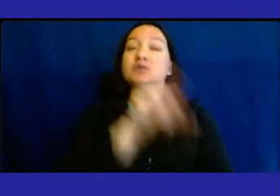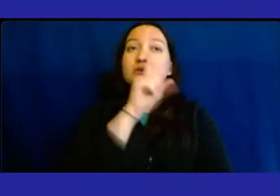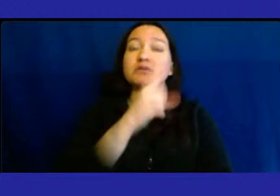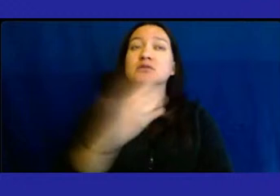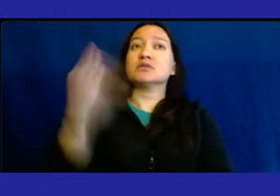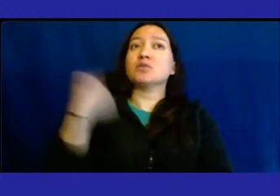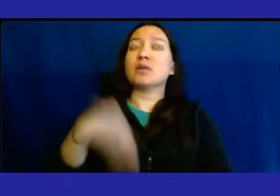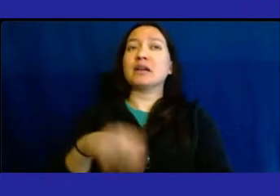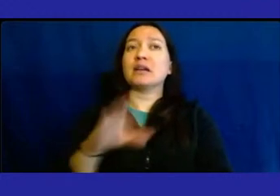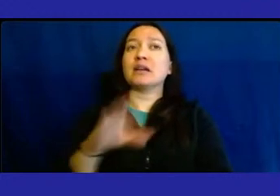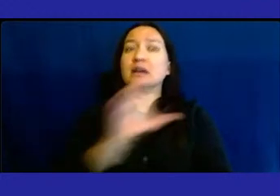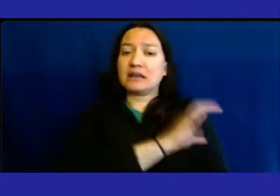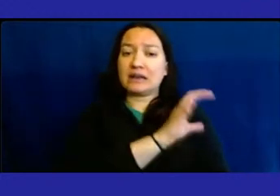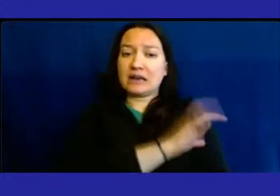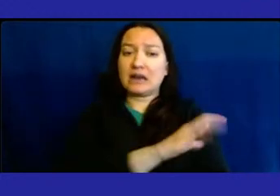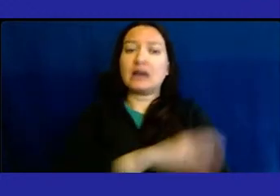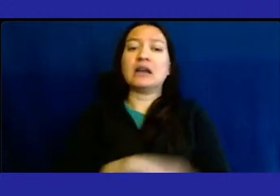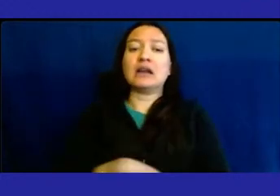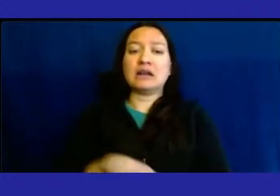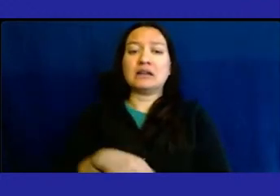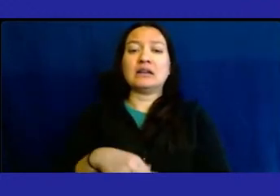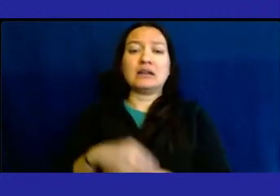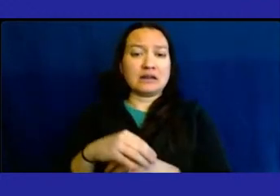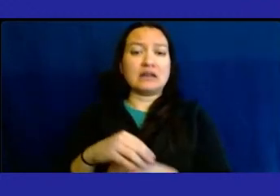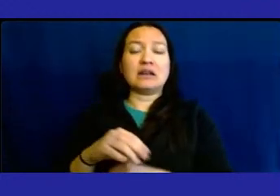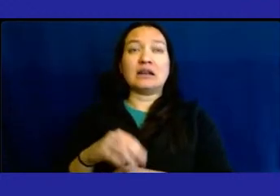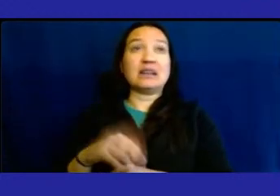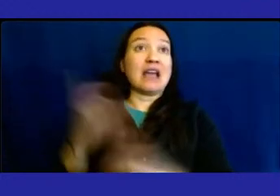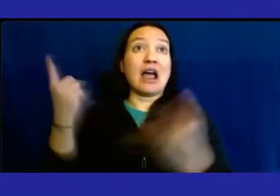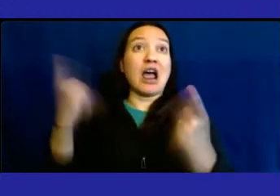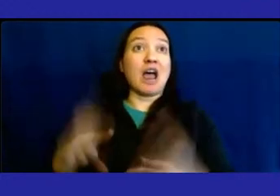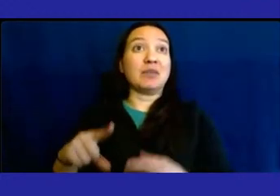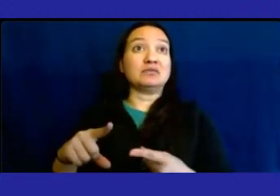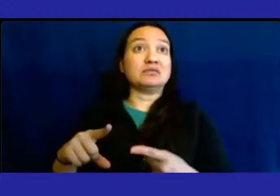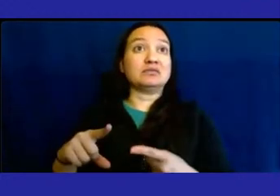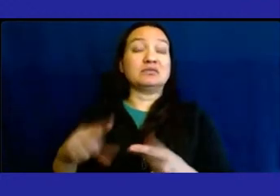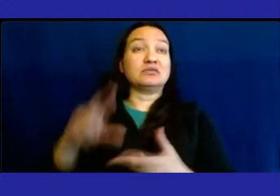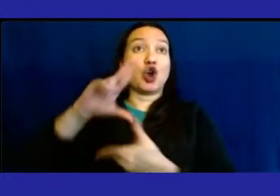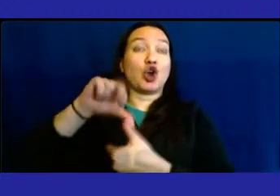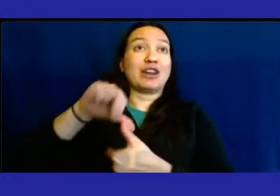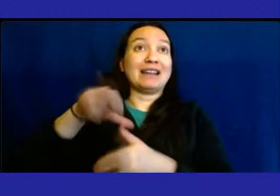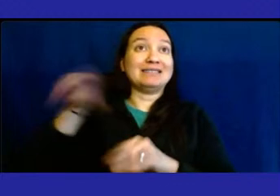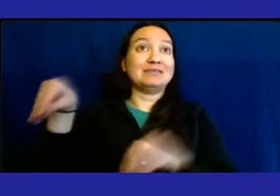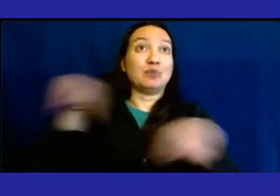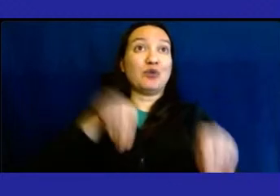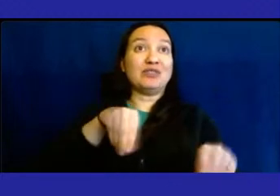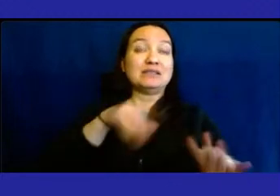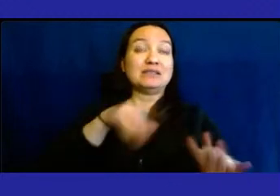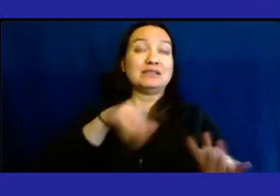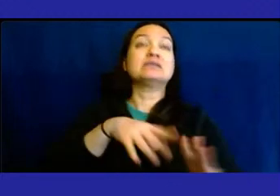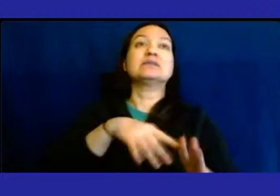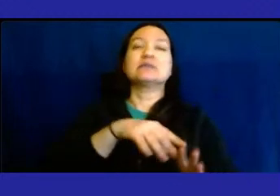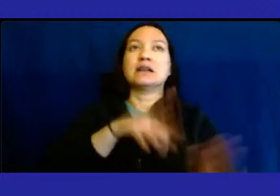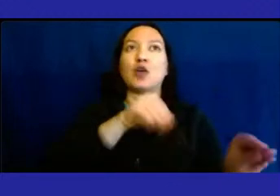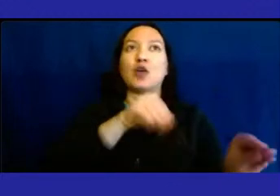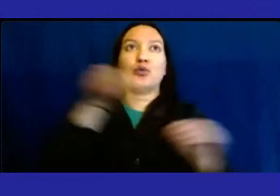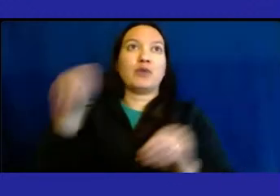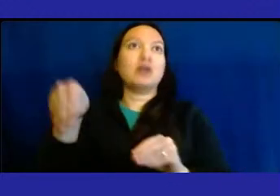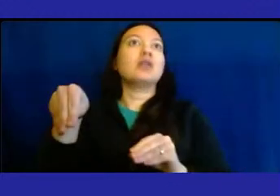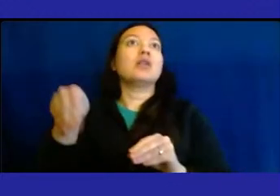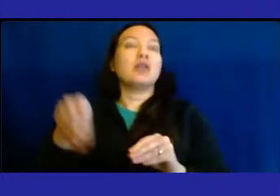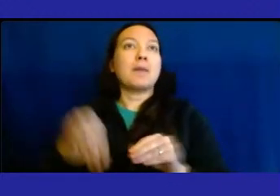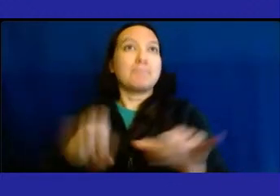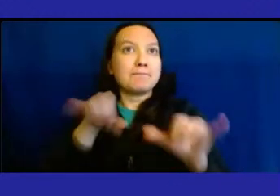Avenue's Superstorm Sandy took care of that. So we moved it temporarily. And now we're going to move it to a permanent